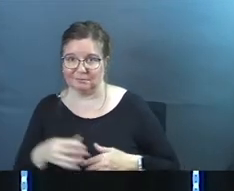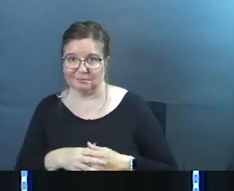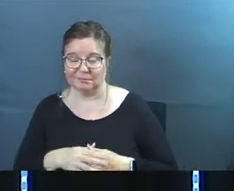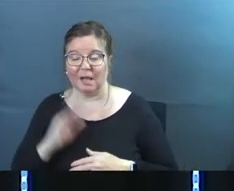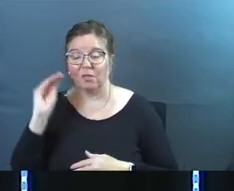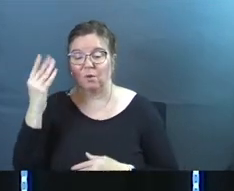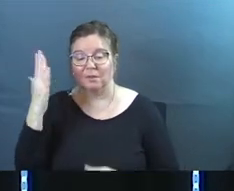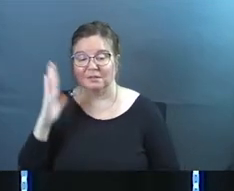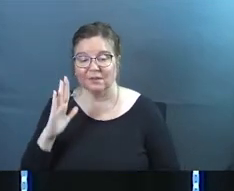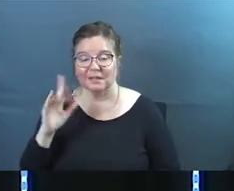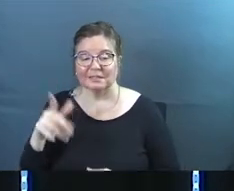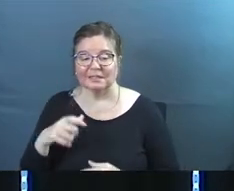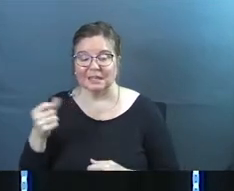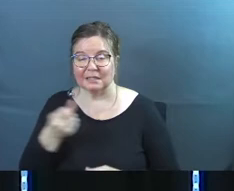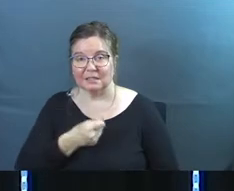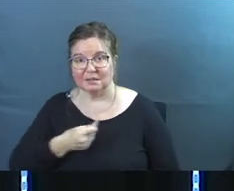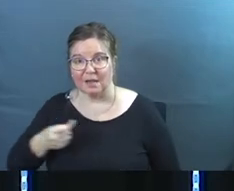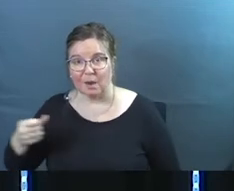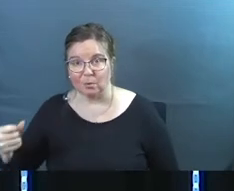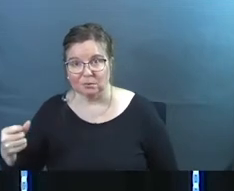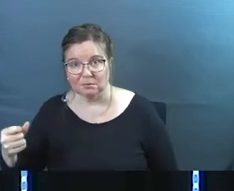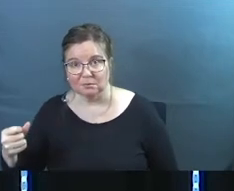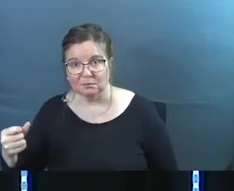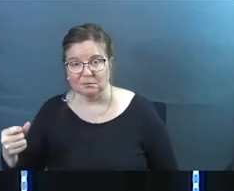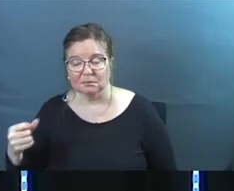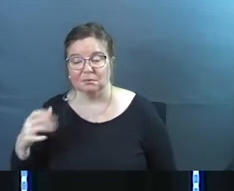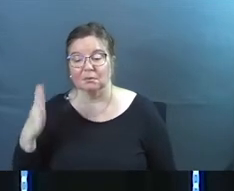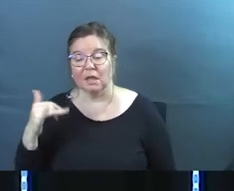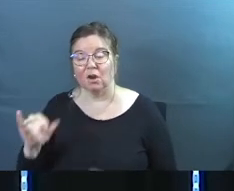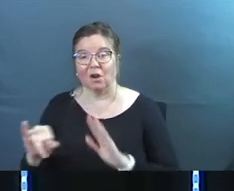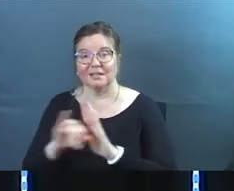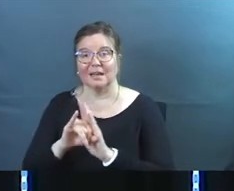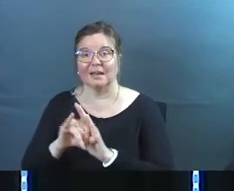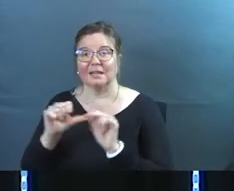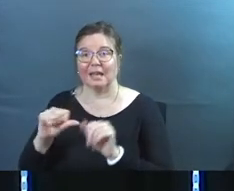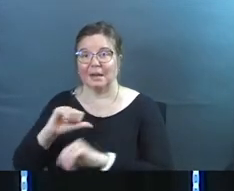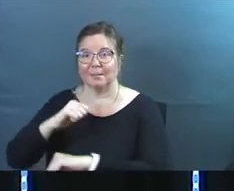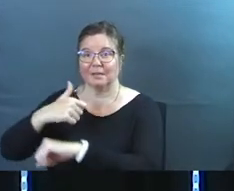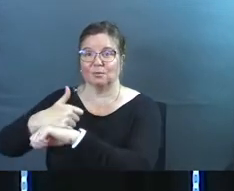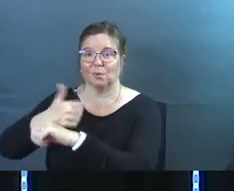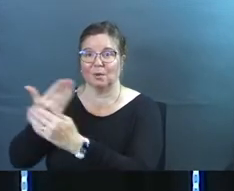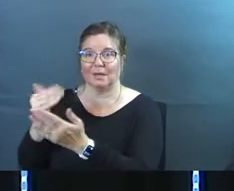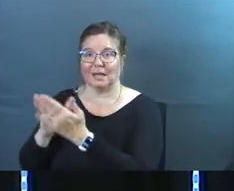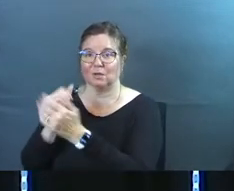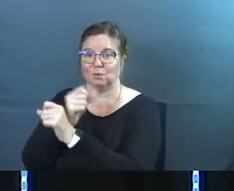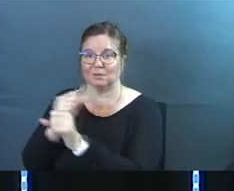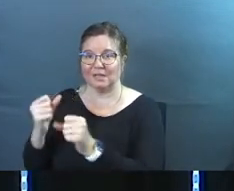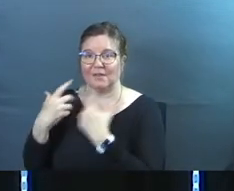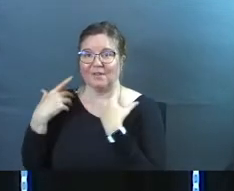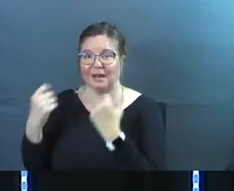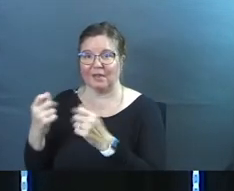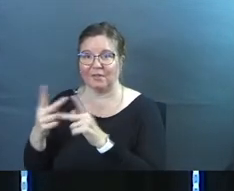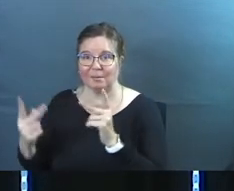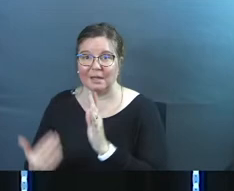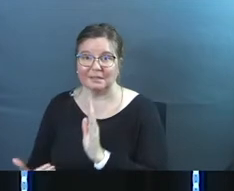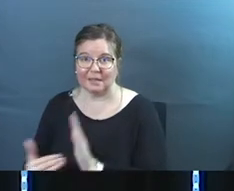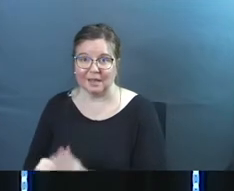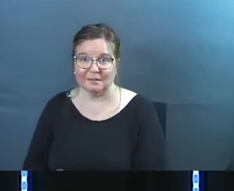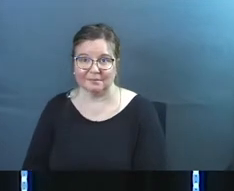and the grace of God as he takes us out is that our identity can be restored to a safe and healthy place